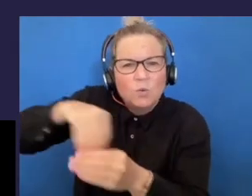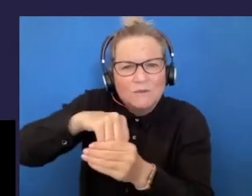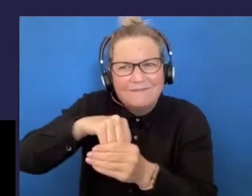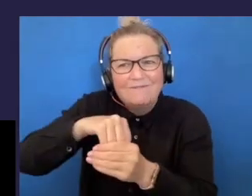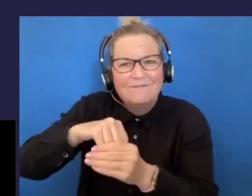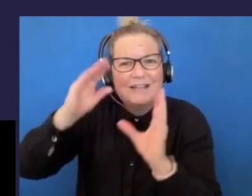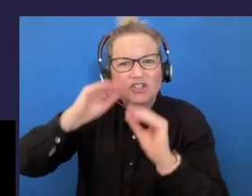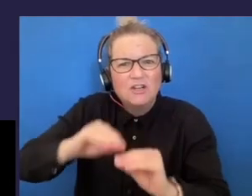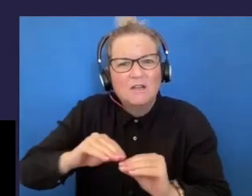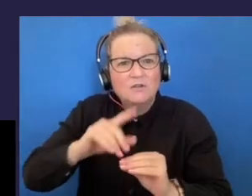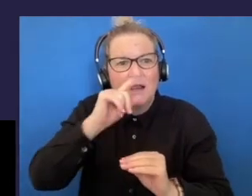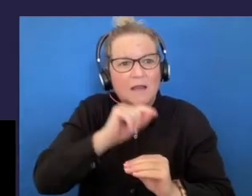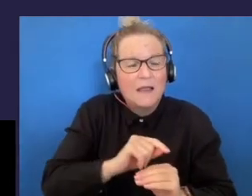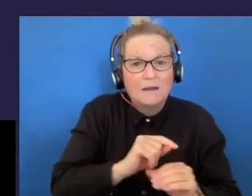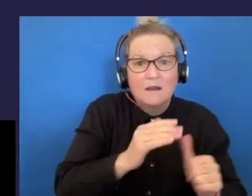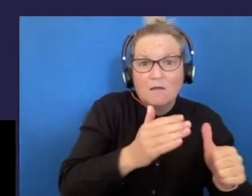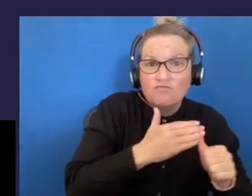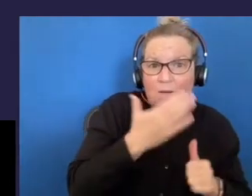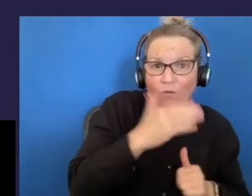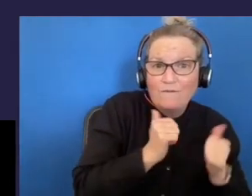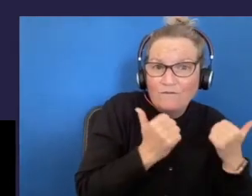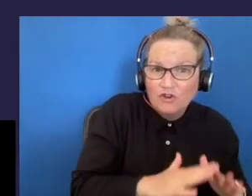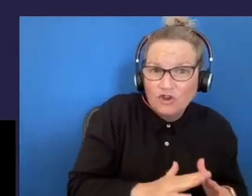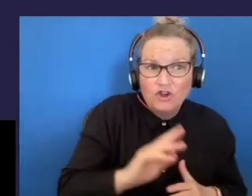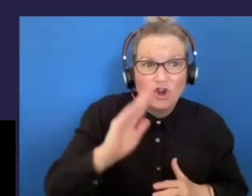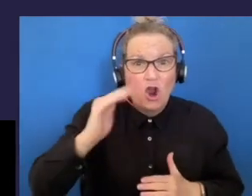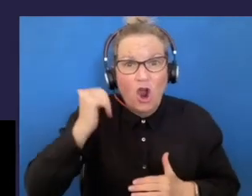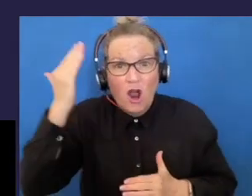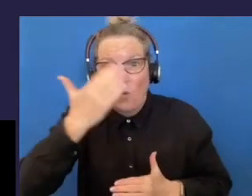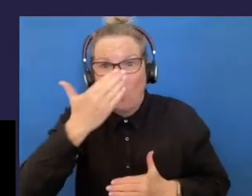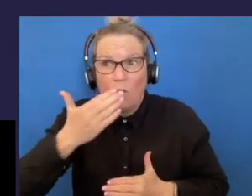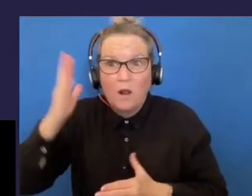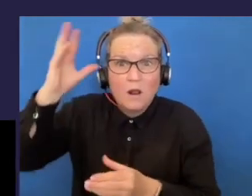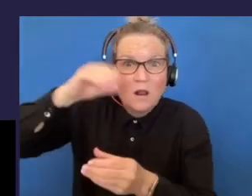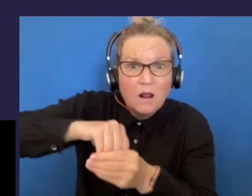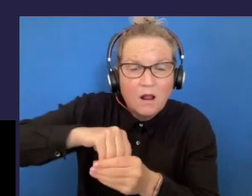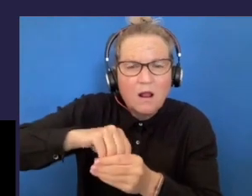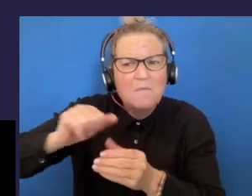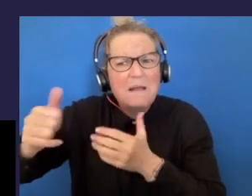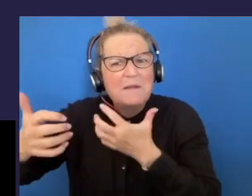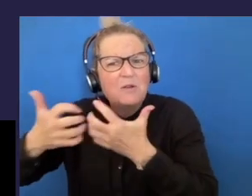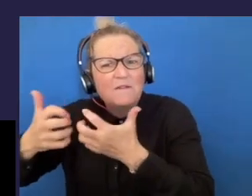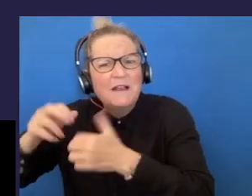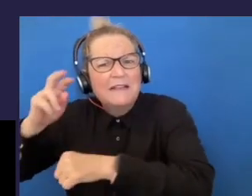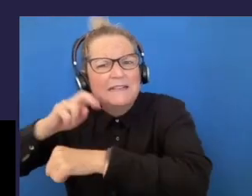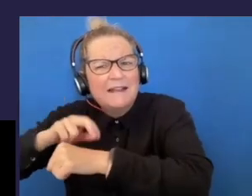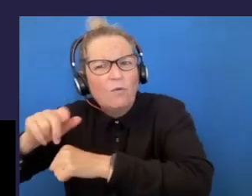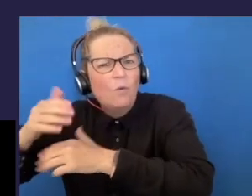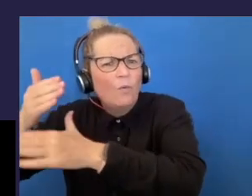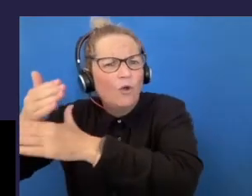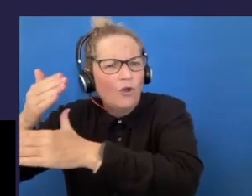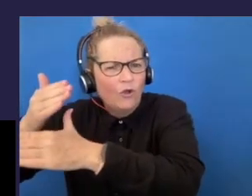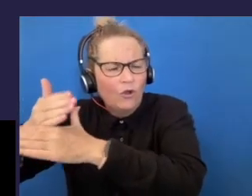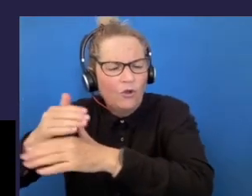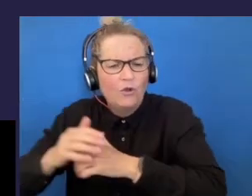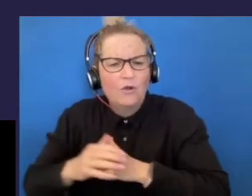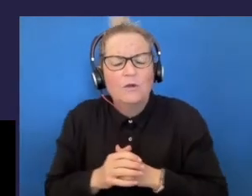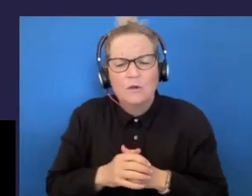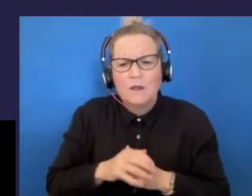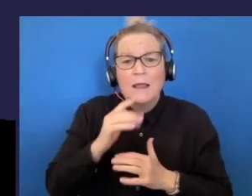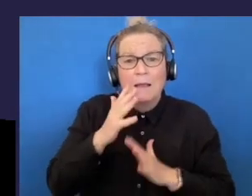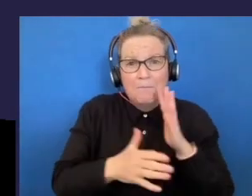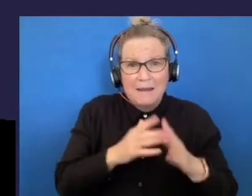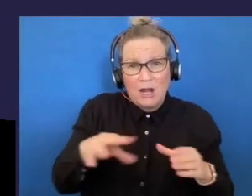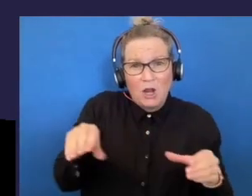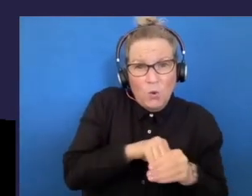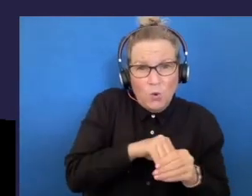participate in post school education and employment. The positive impacts of inclusive education transfer long term and result in